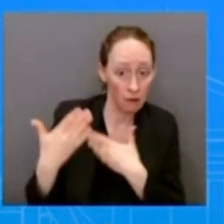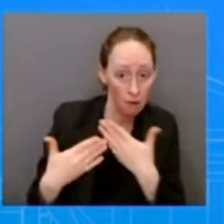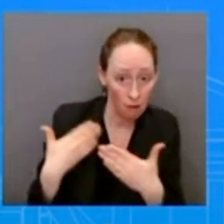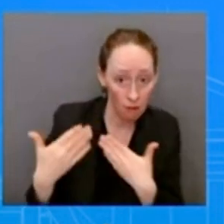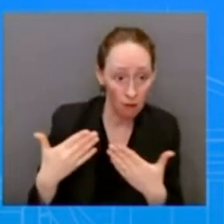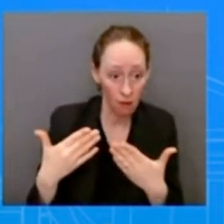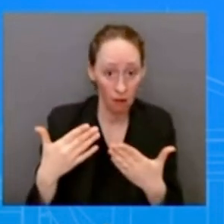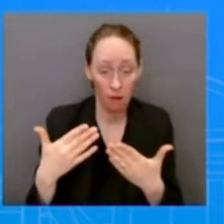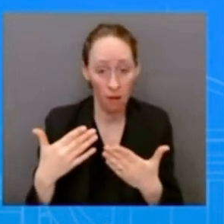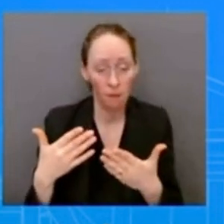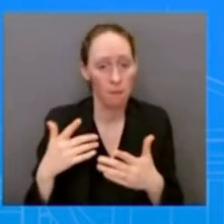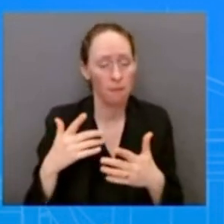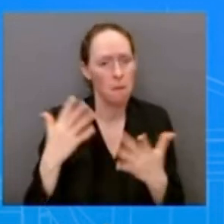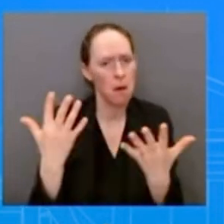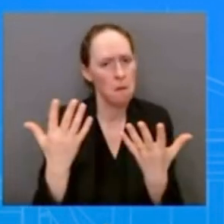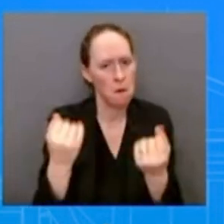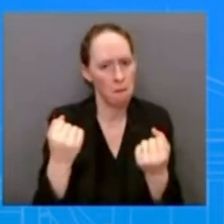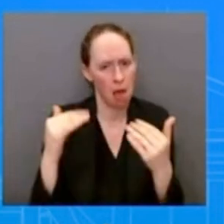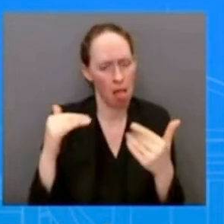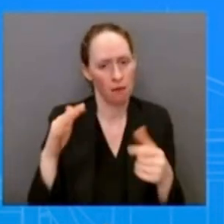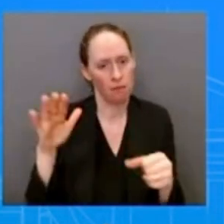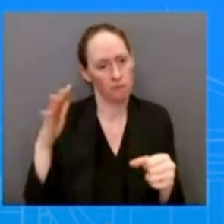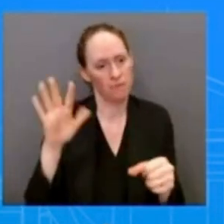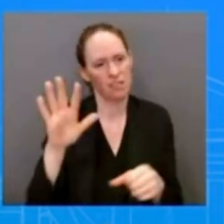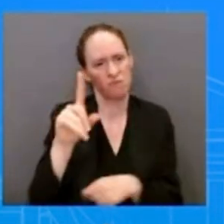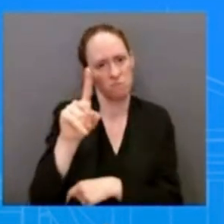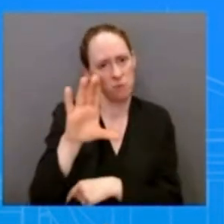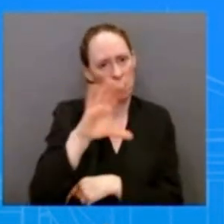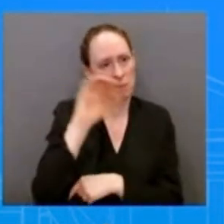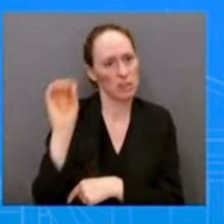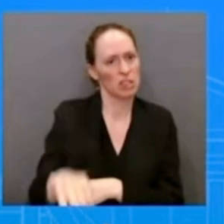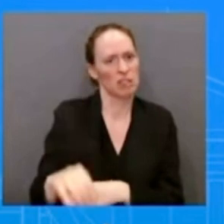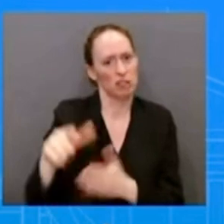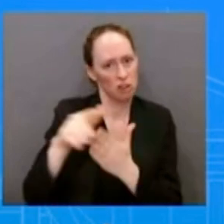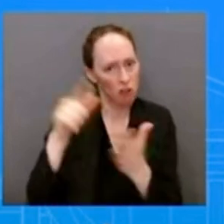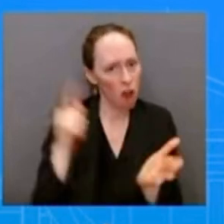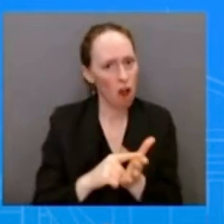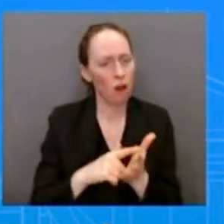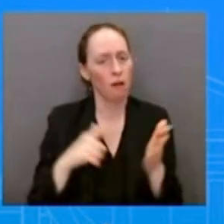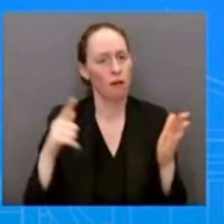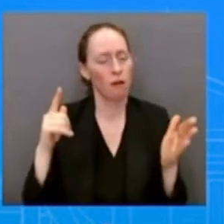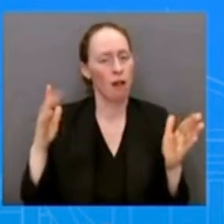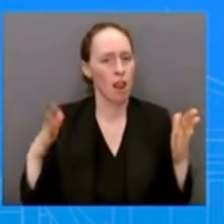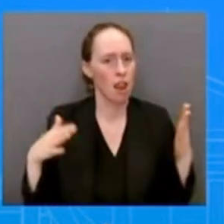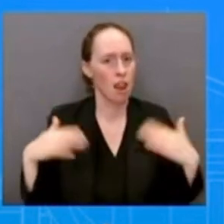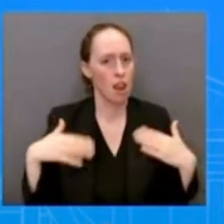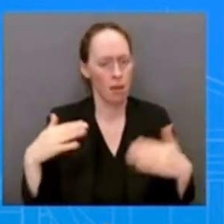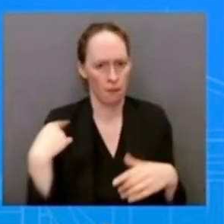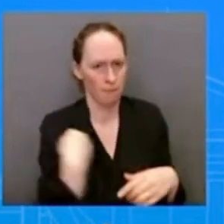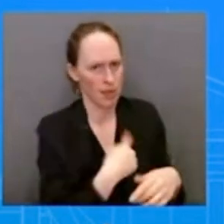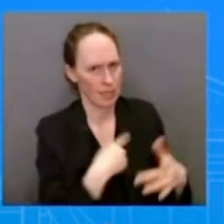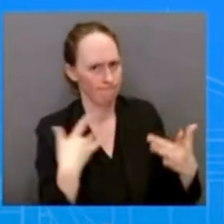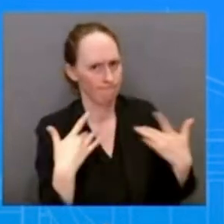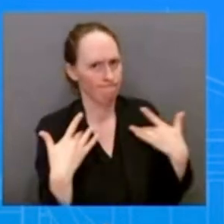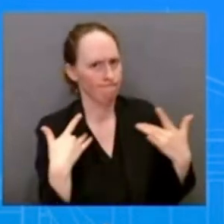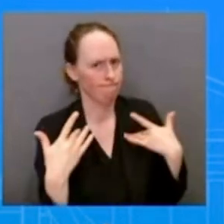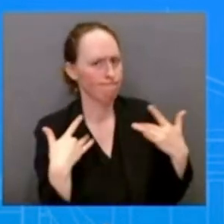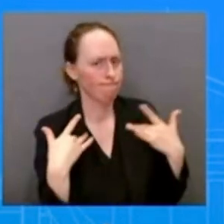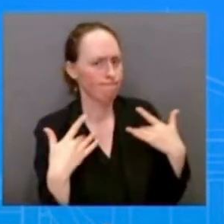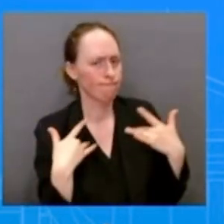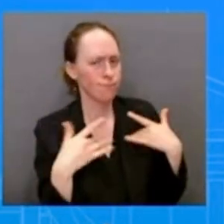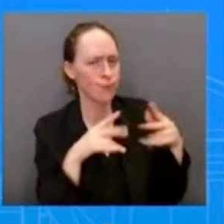we would have to take a look at whether or not there might be repercussions that we would have to take